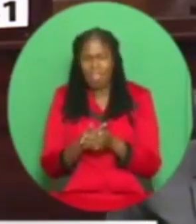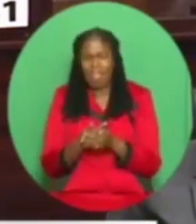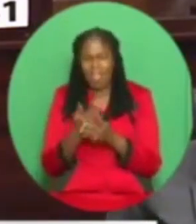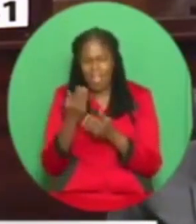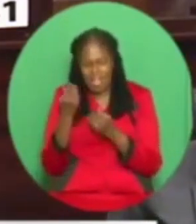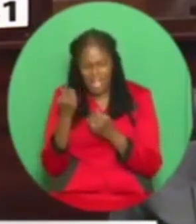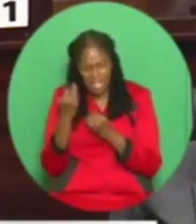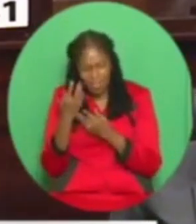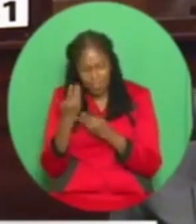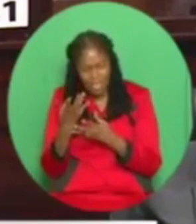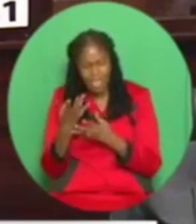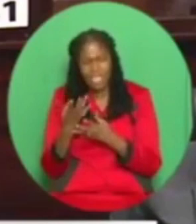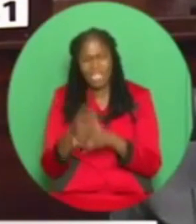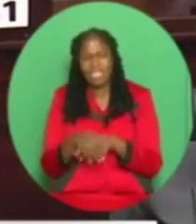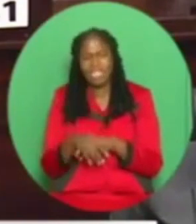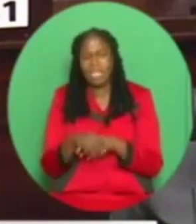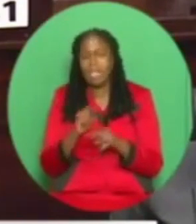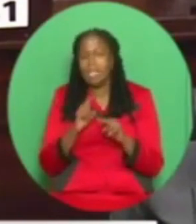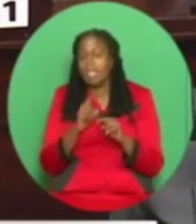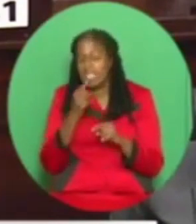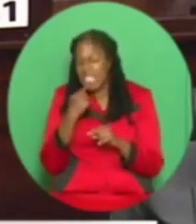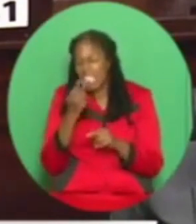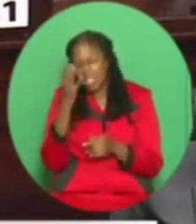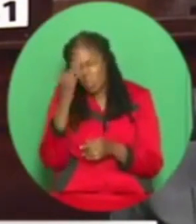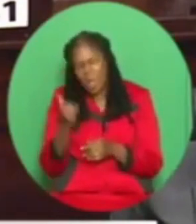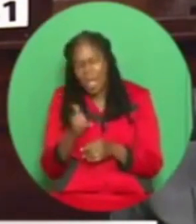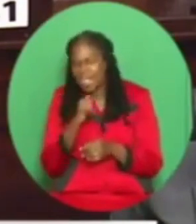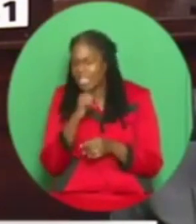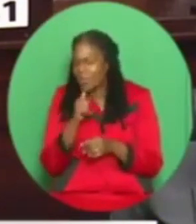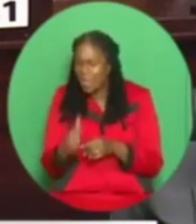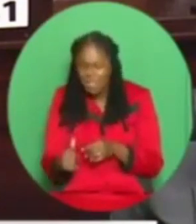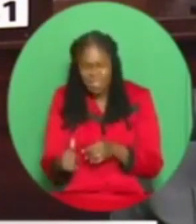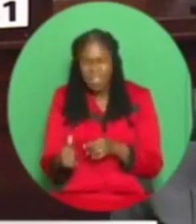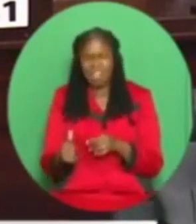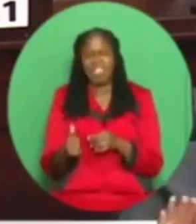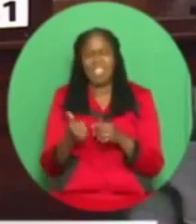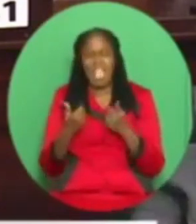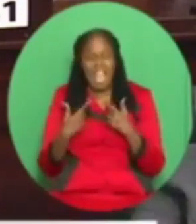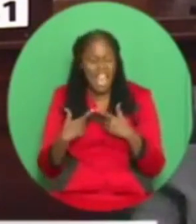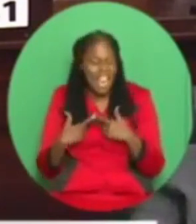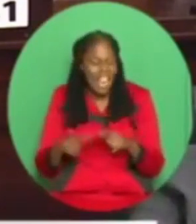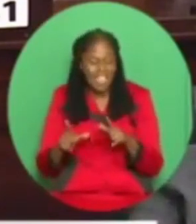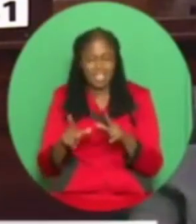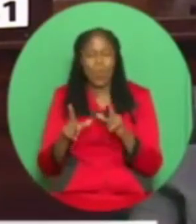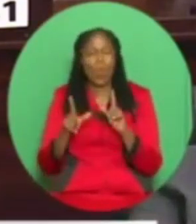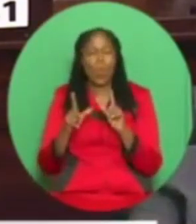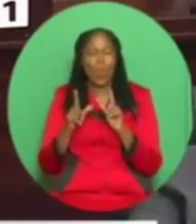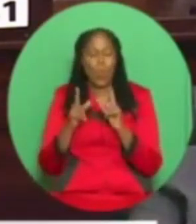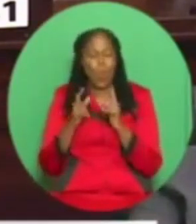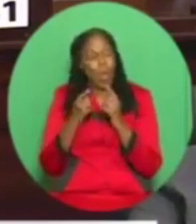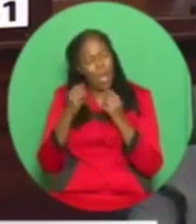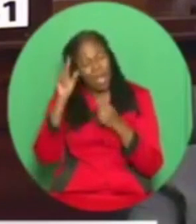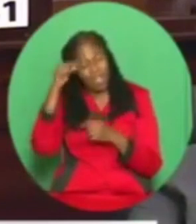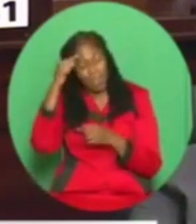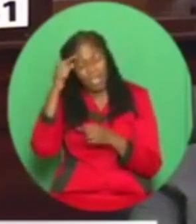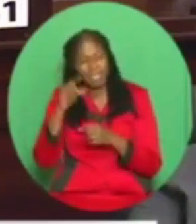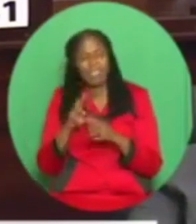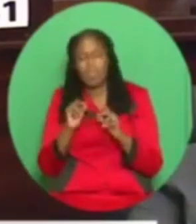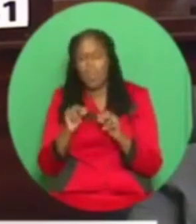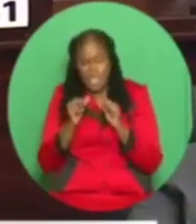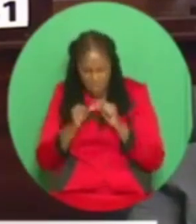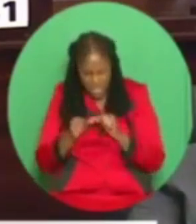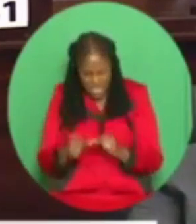because they know when those of us on this side get to that side. Madam Speaker, Madam Speaker, last year